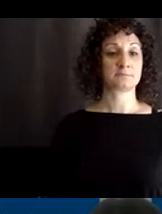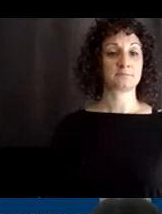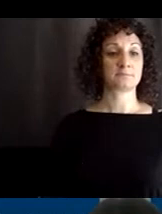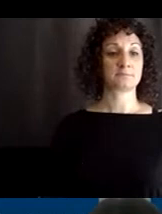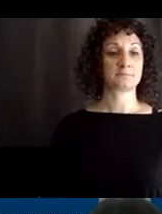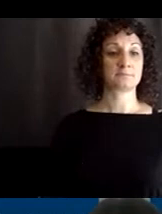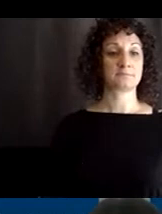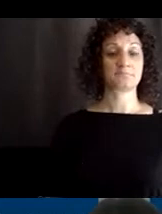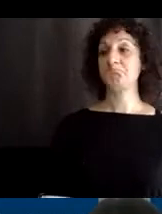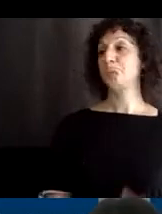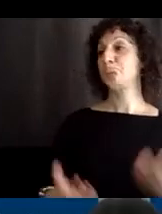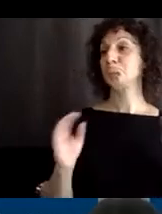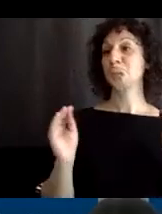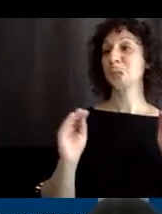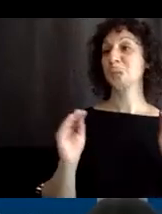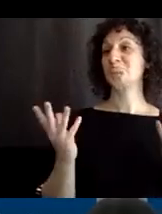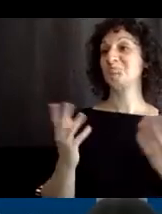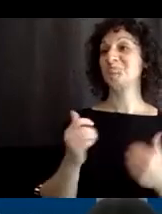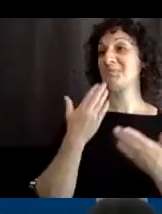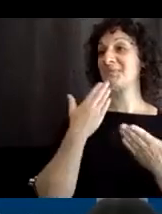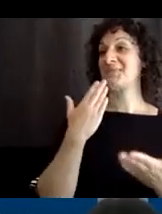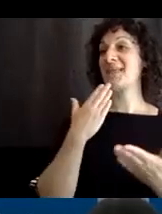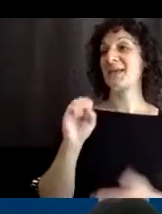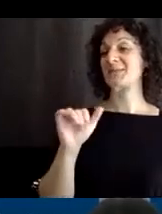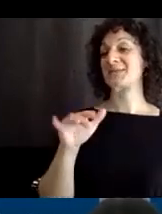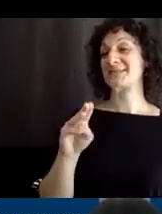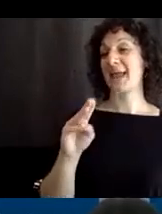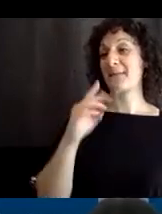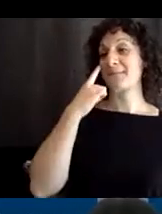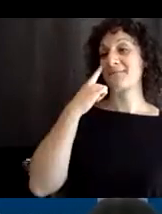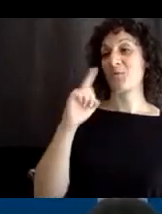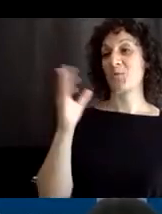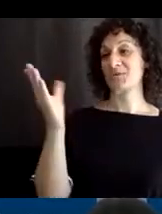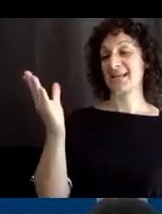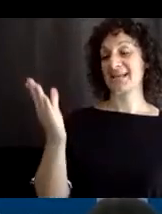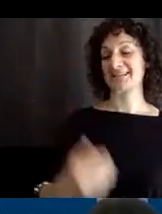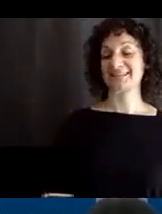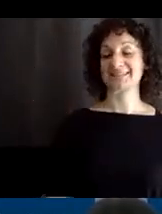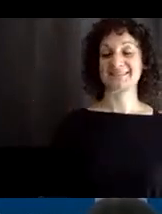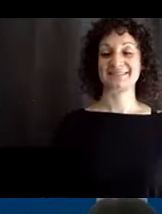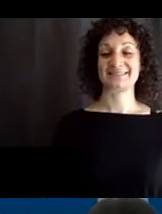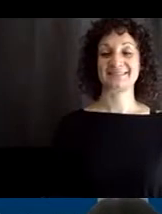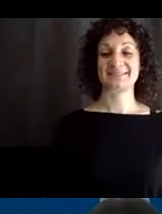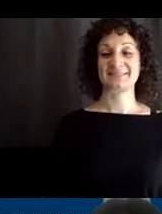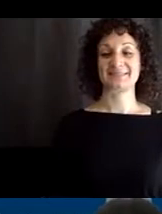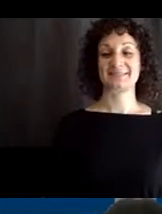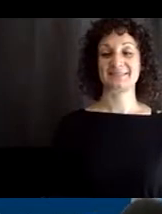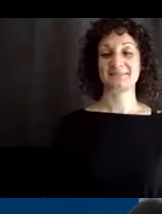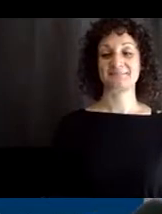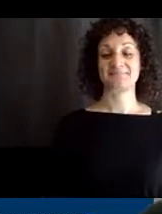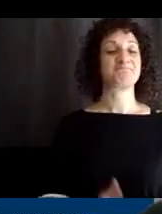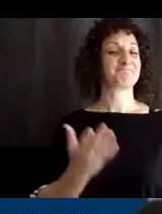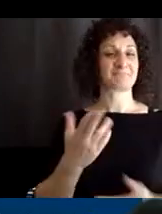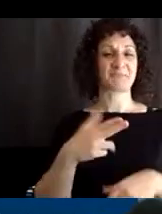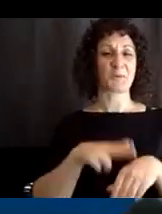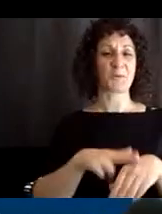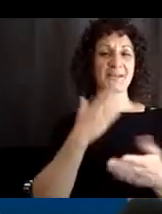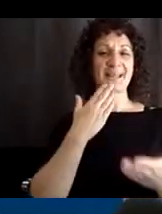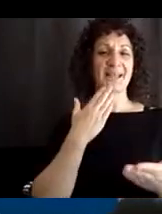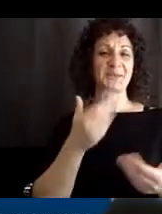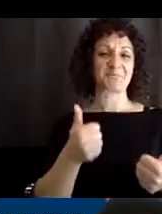I don't. I don't have anything else. Thank you, Sam, for presenting for us today. Of course. Thank you guys.